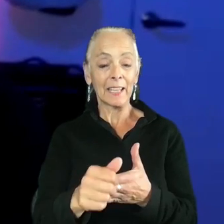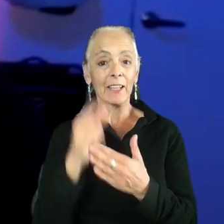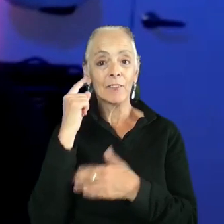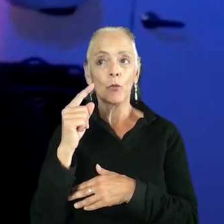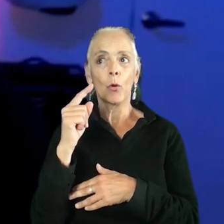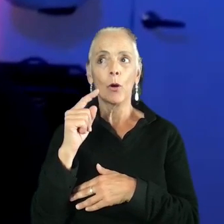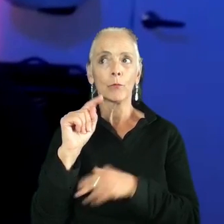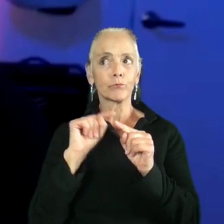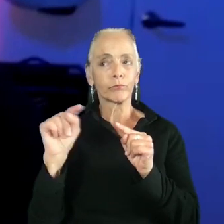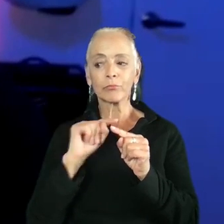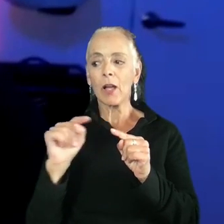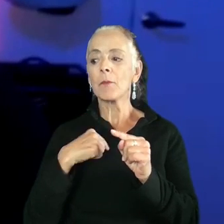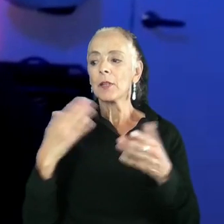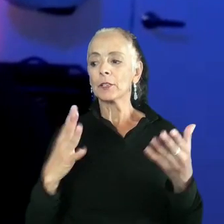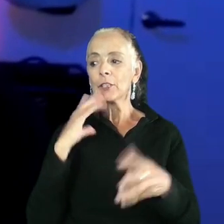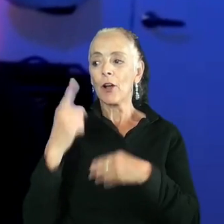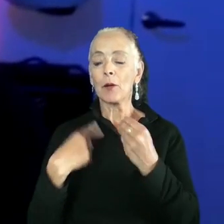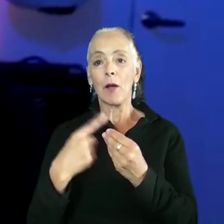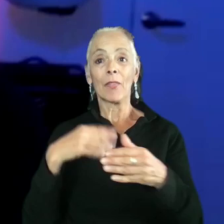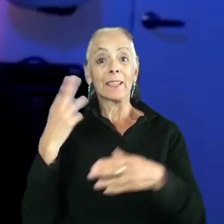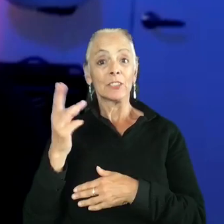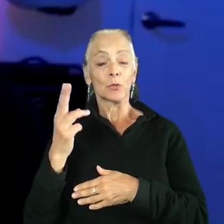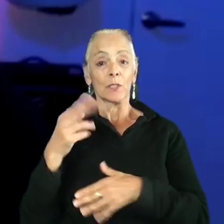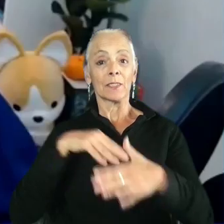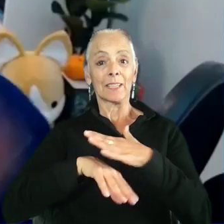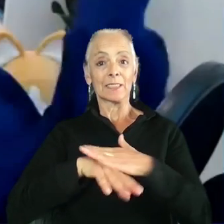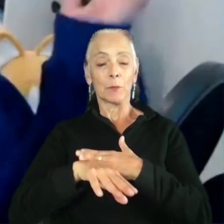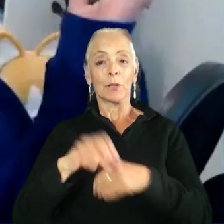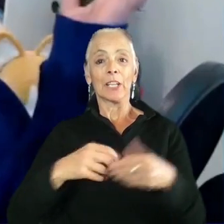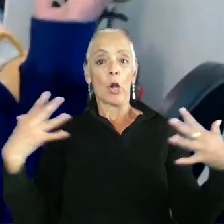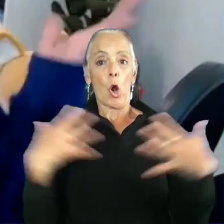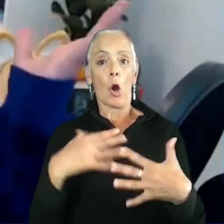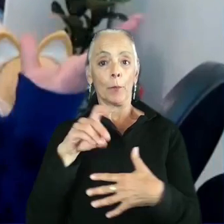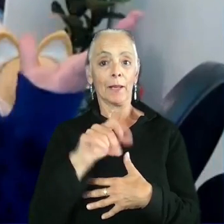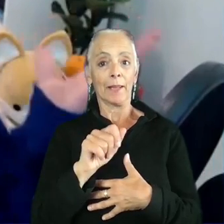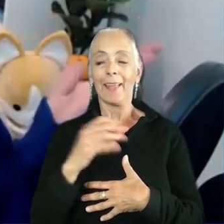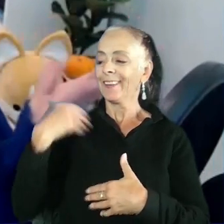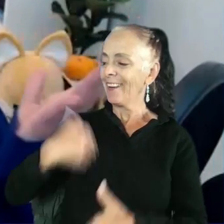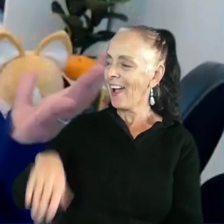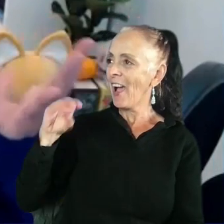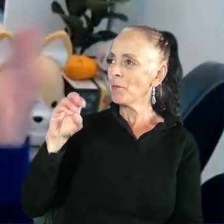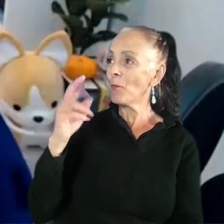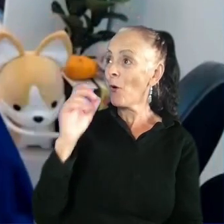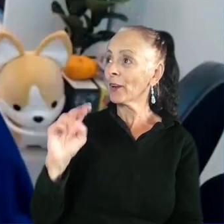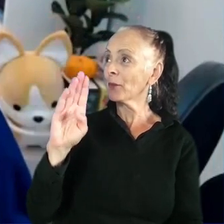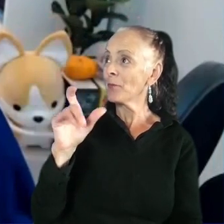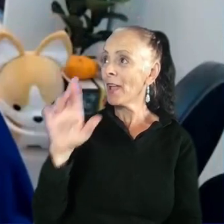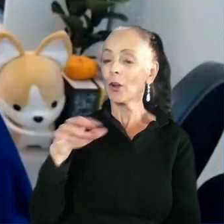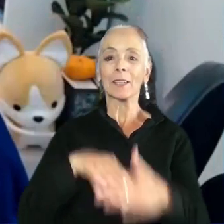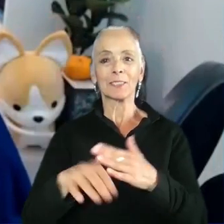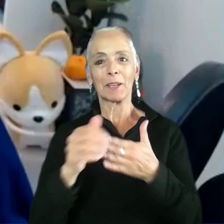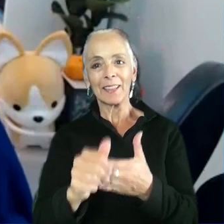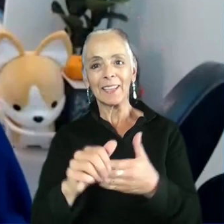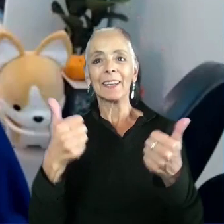about the history of accessibility in horror media. And I am Morgan Baker, I'm the Accessibility Lead and Game